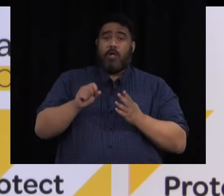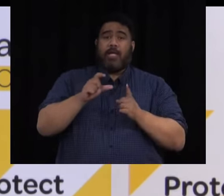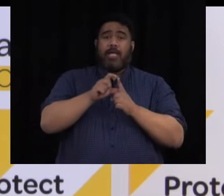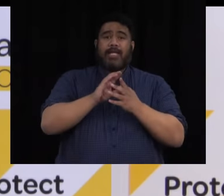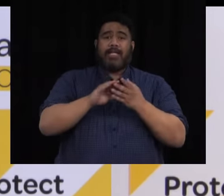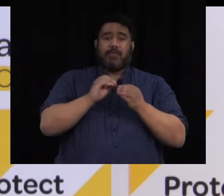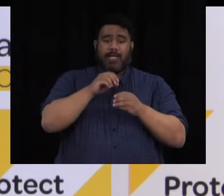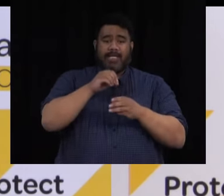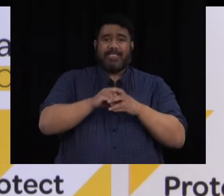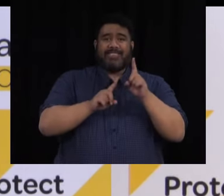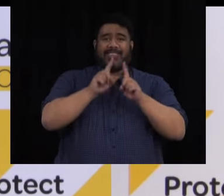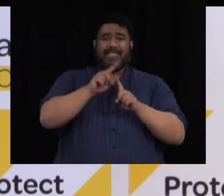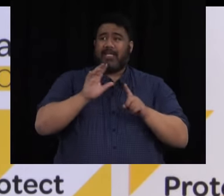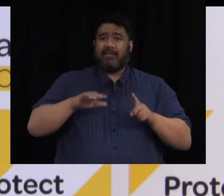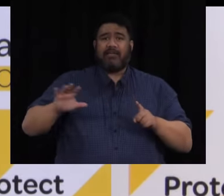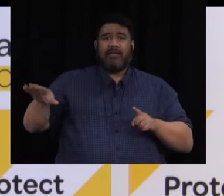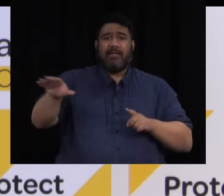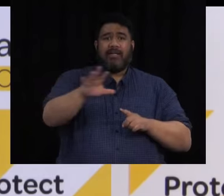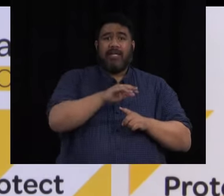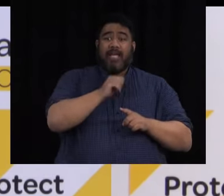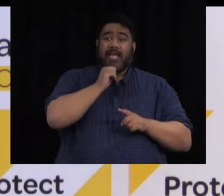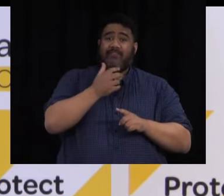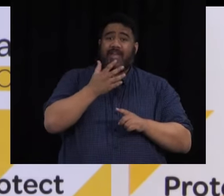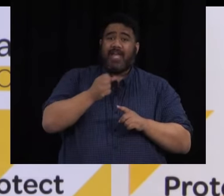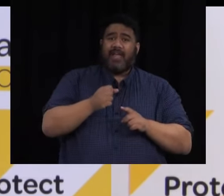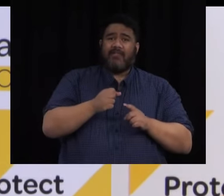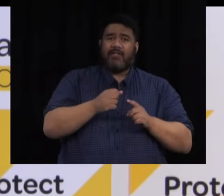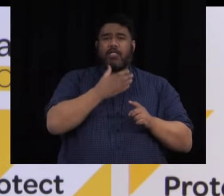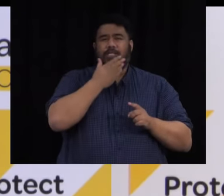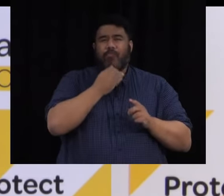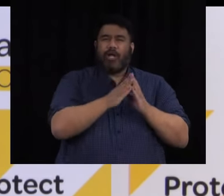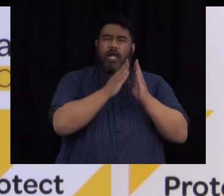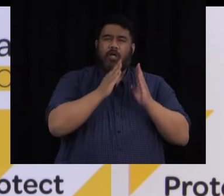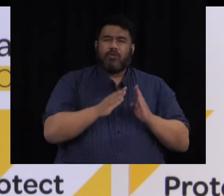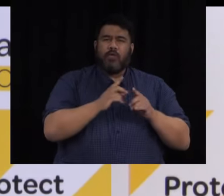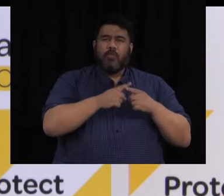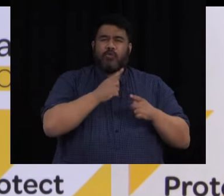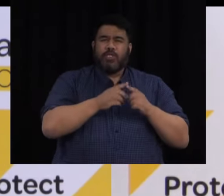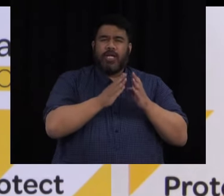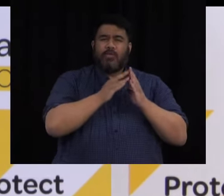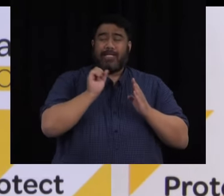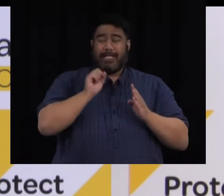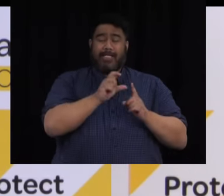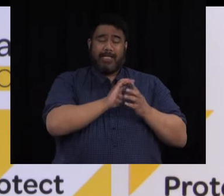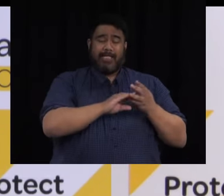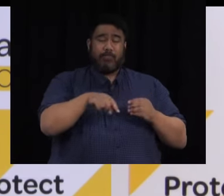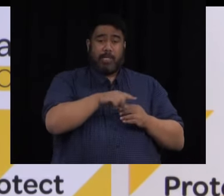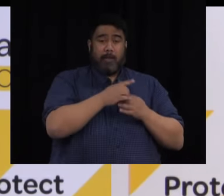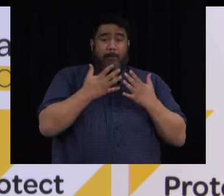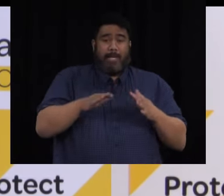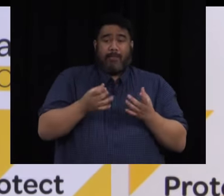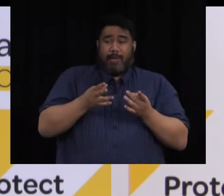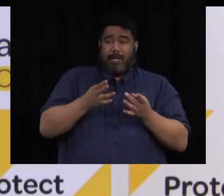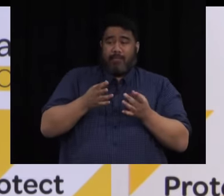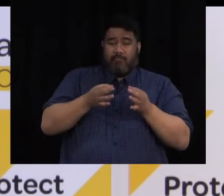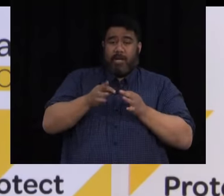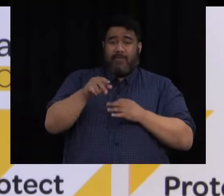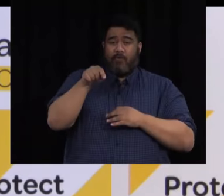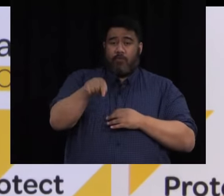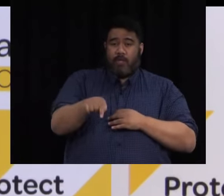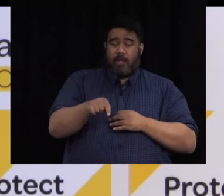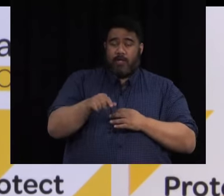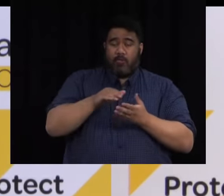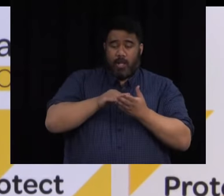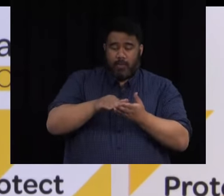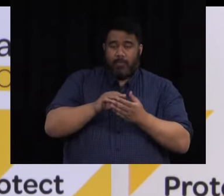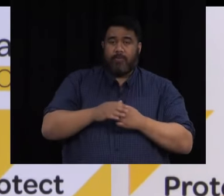areas where there is emergency transition housing that has been part of their plans. In this case of course there's an opportunity